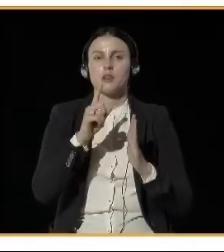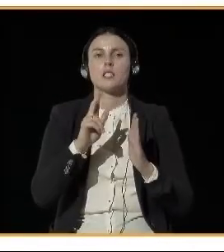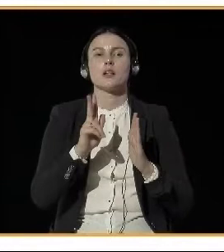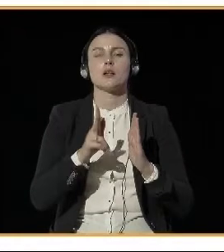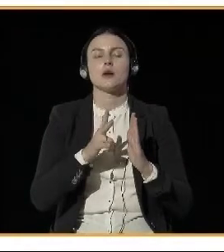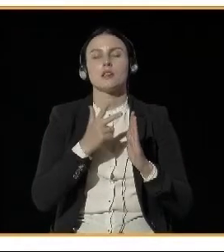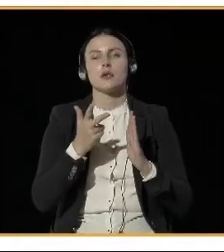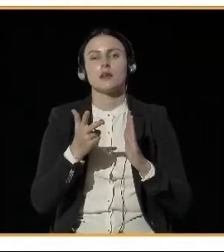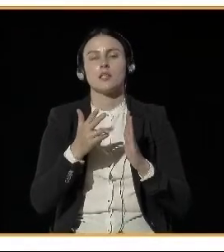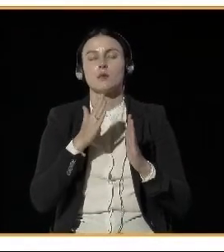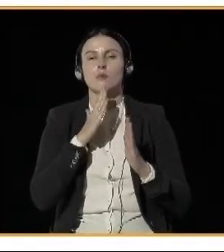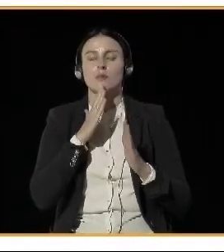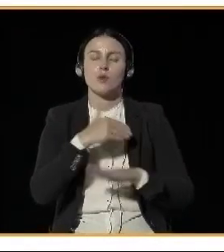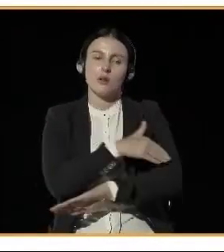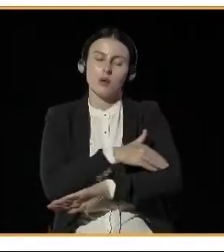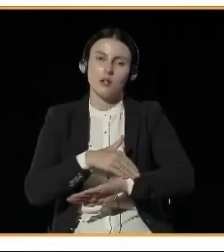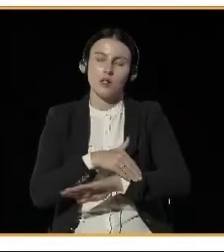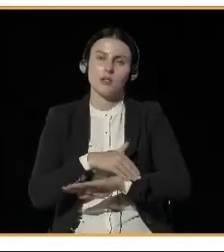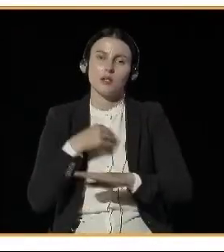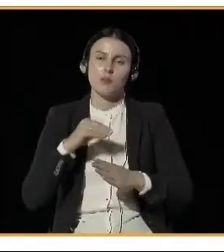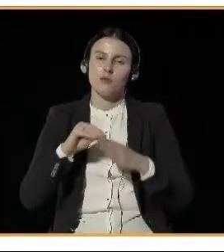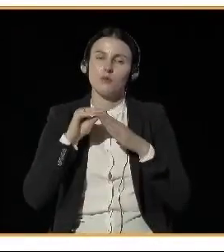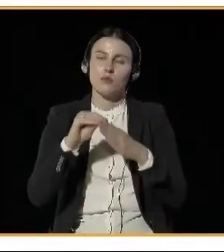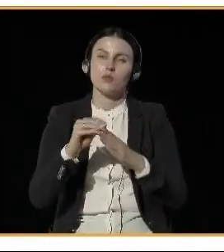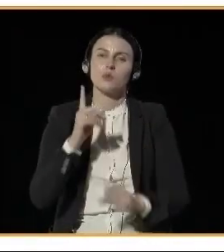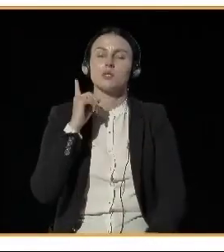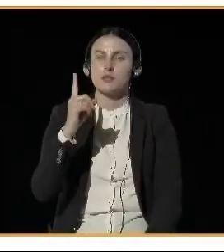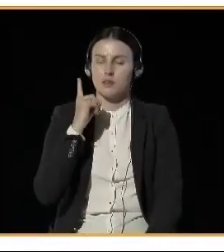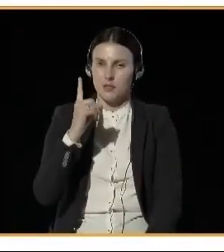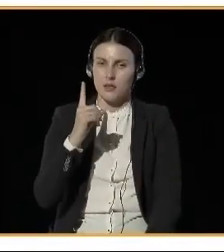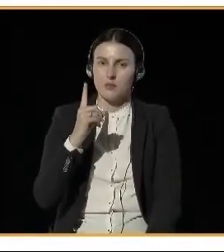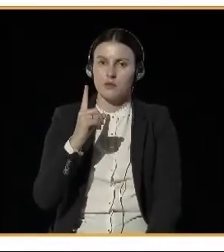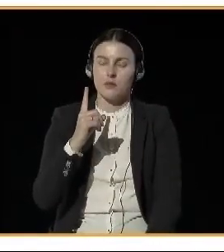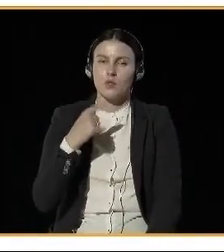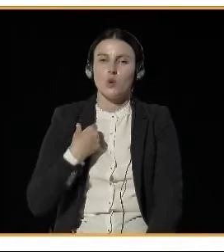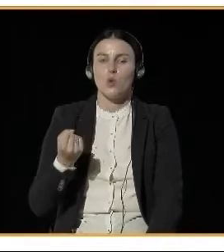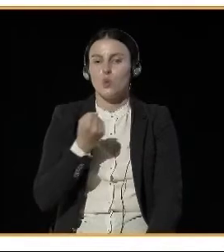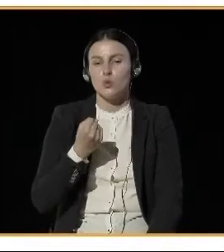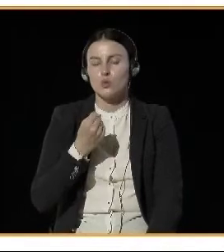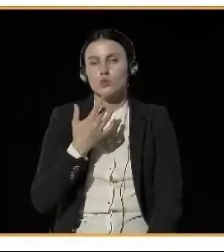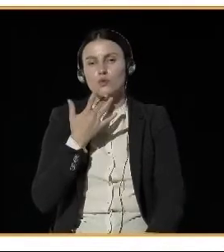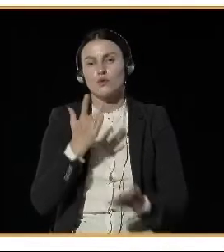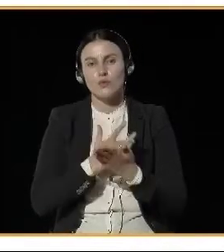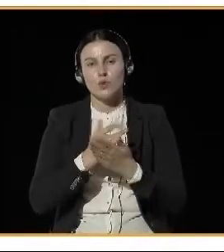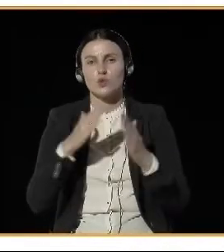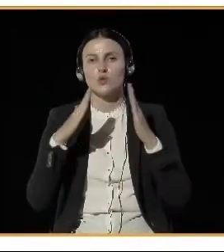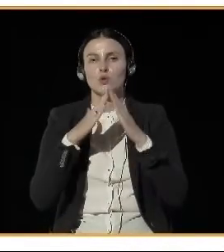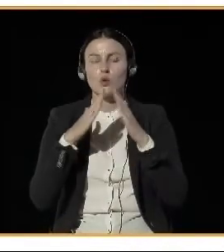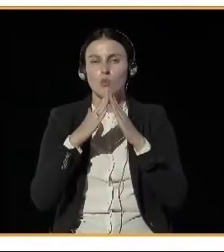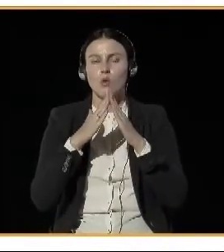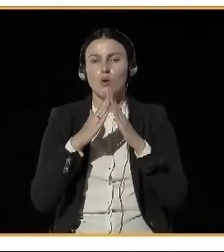This is extremely challenging. This is more than challenging. And we will talk